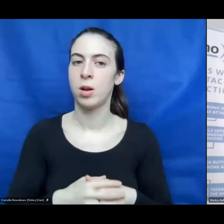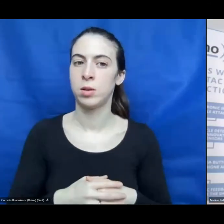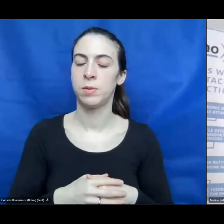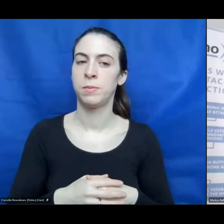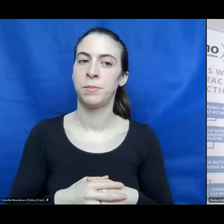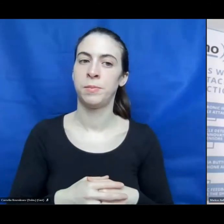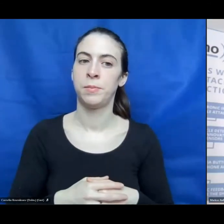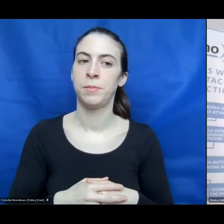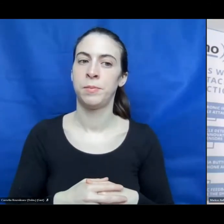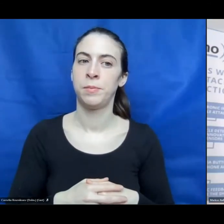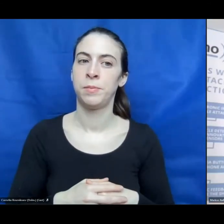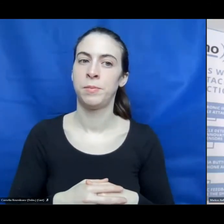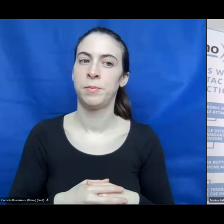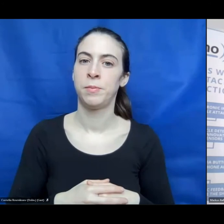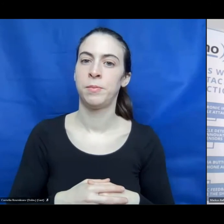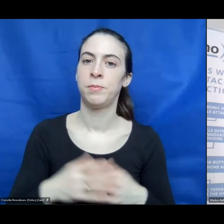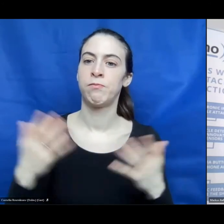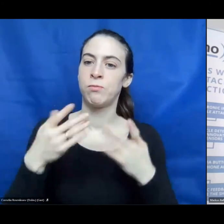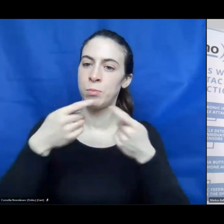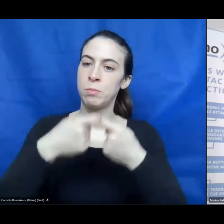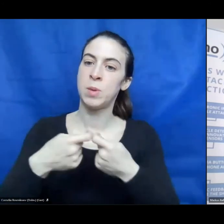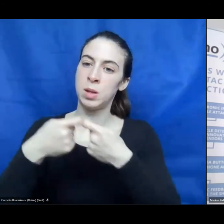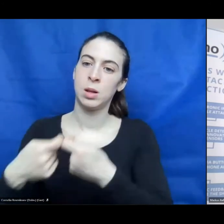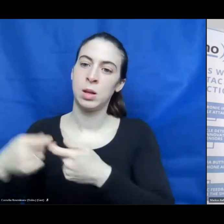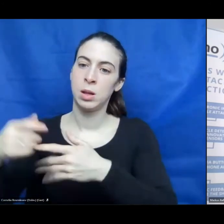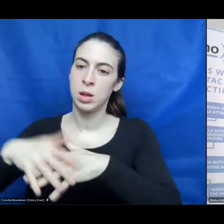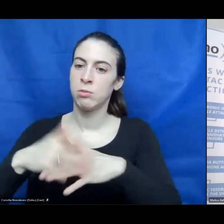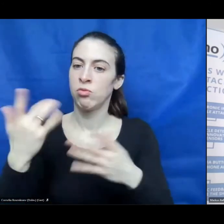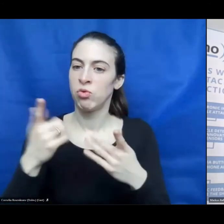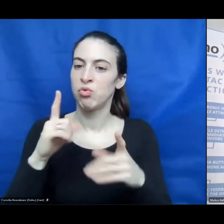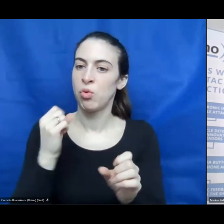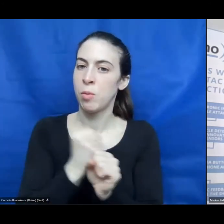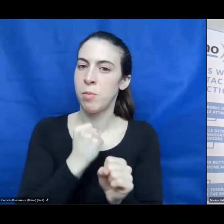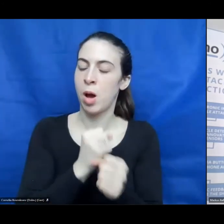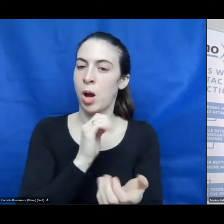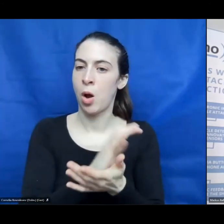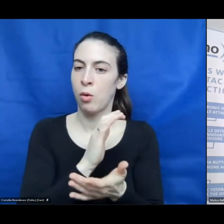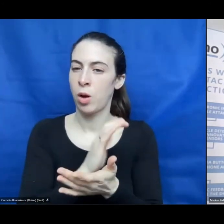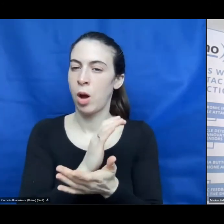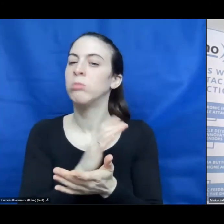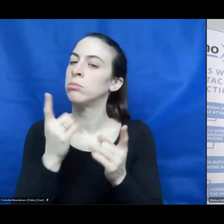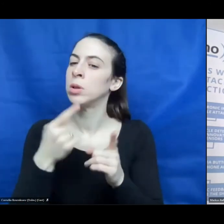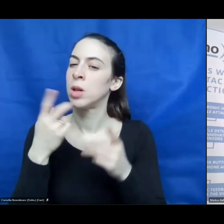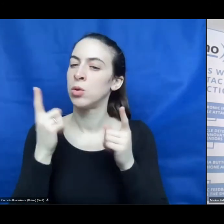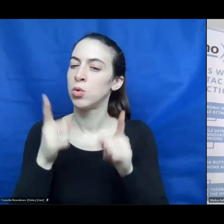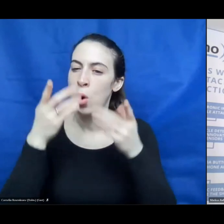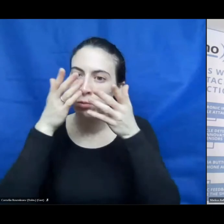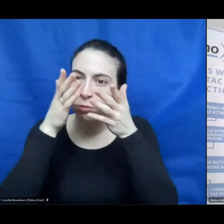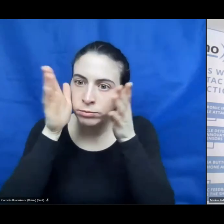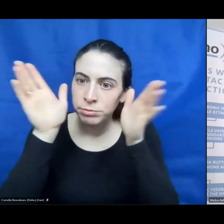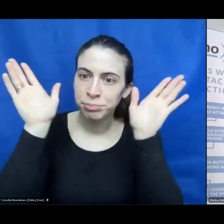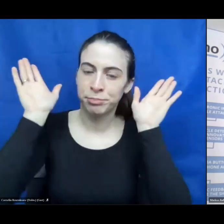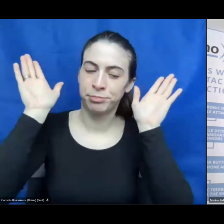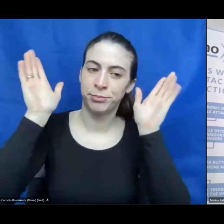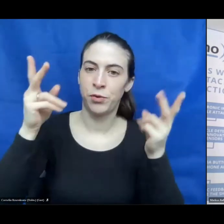members bring in this network? Yeah. We mentioned they should be open-minded. They should